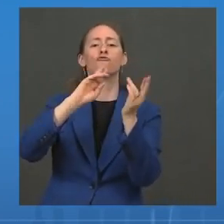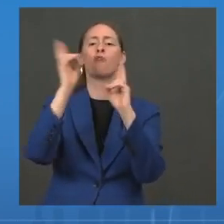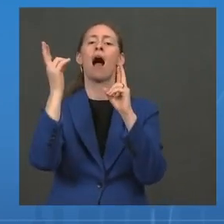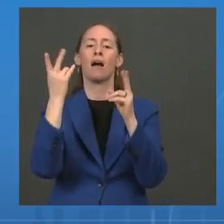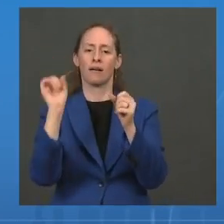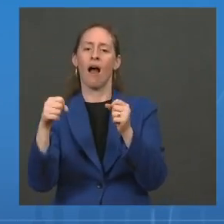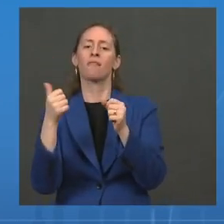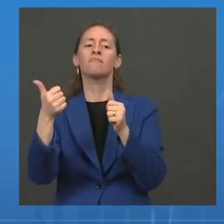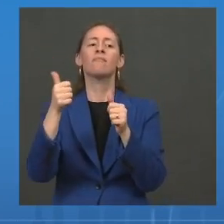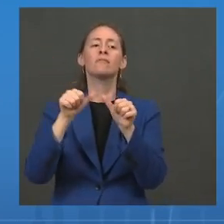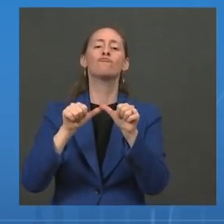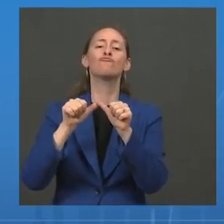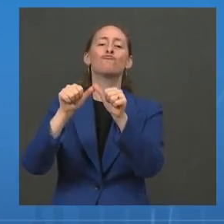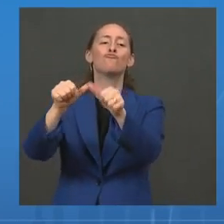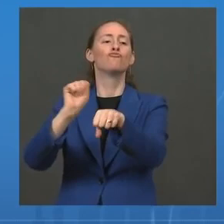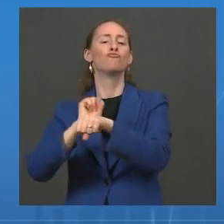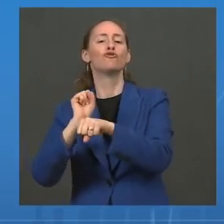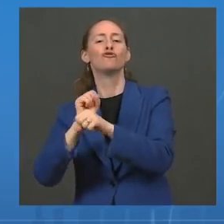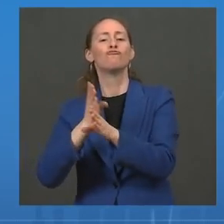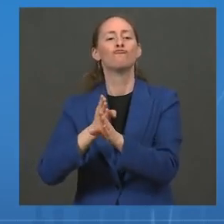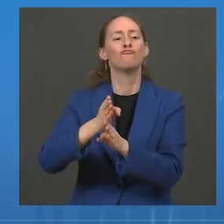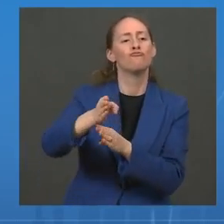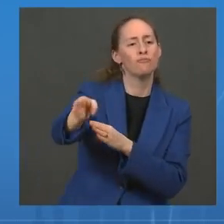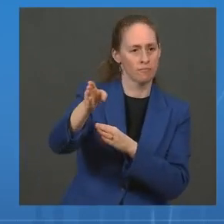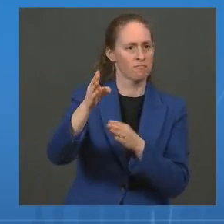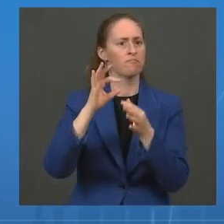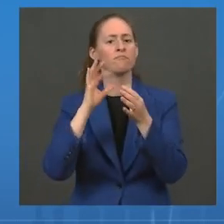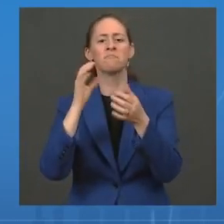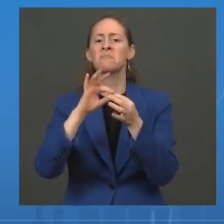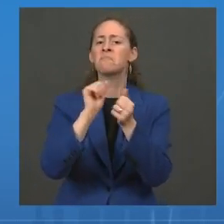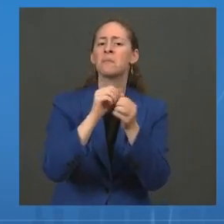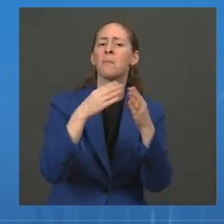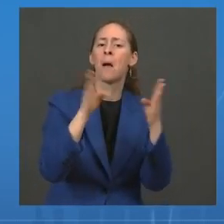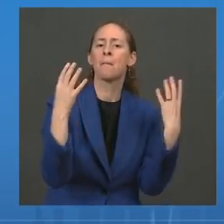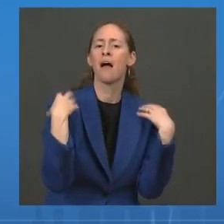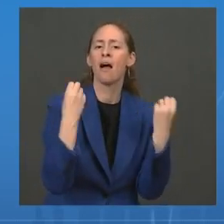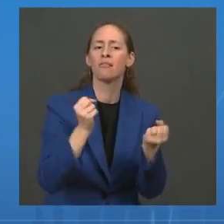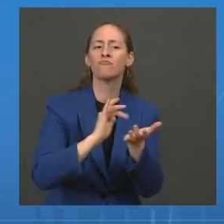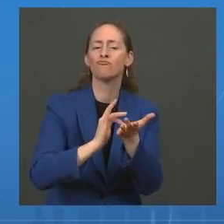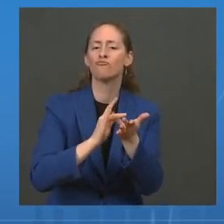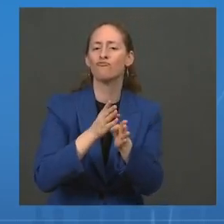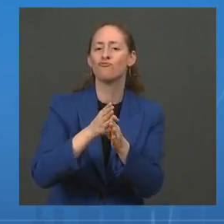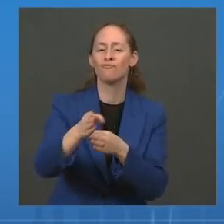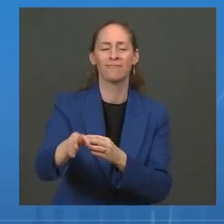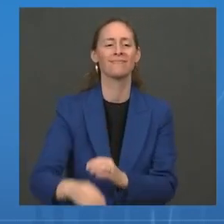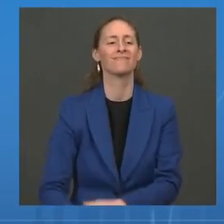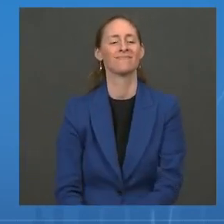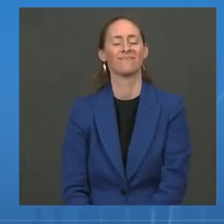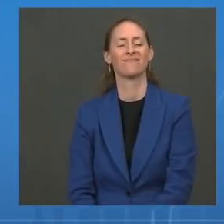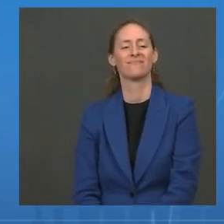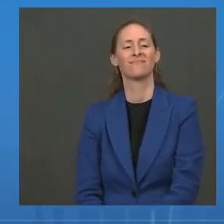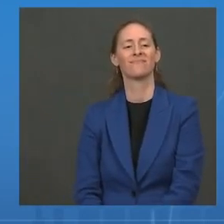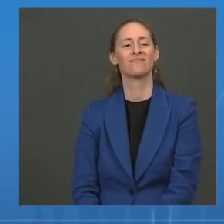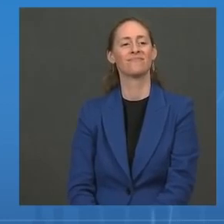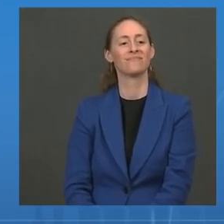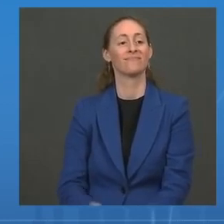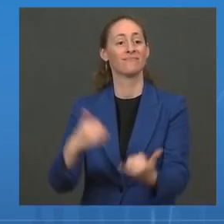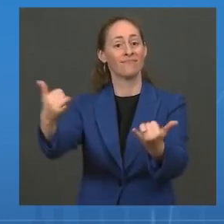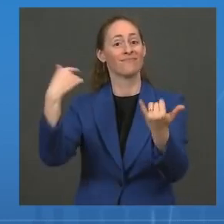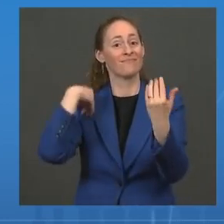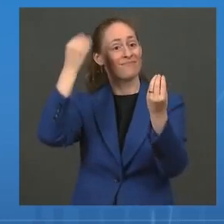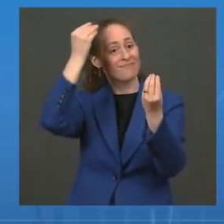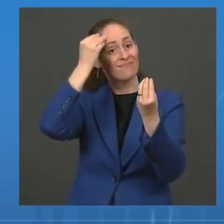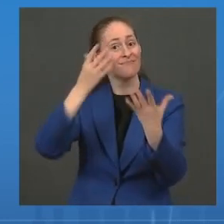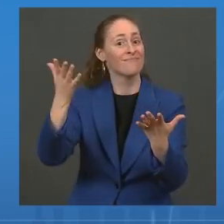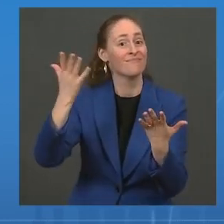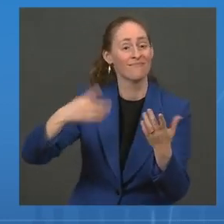long-term careers in public health. Today's funding announcements are directly responsive to the task force's recommendations.